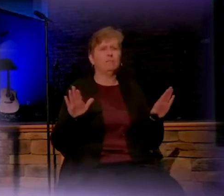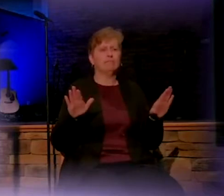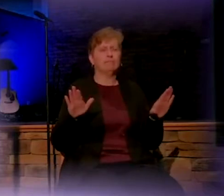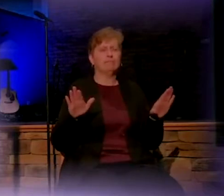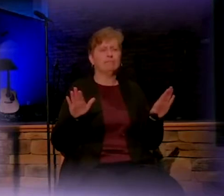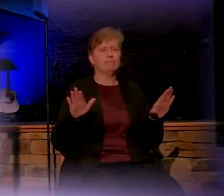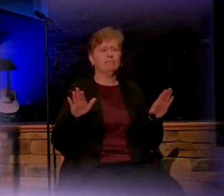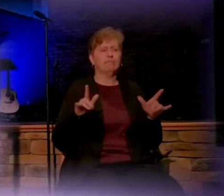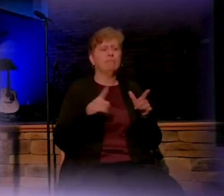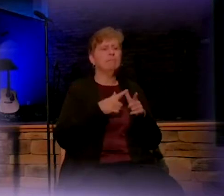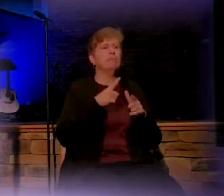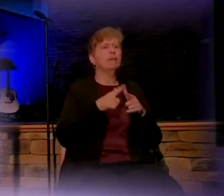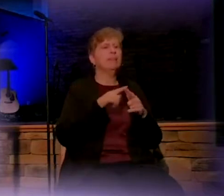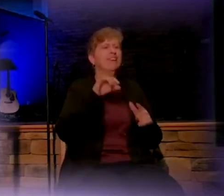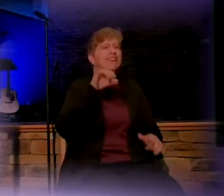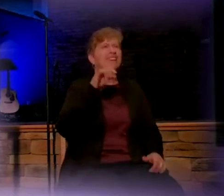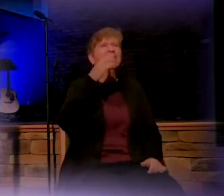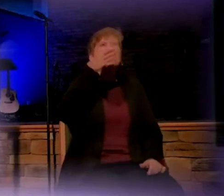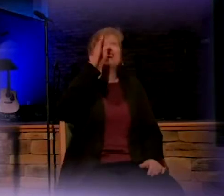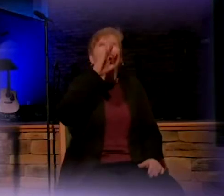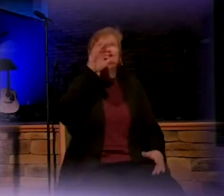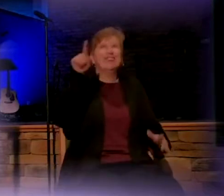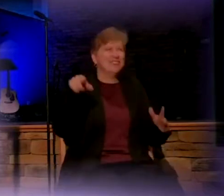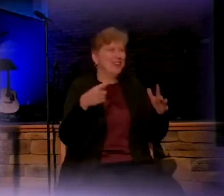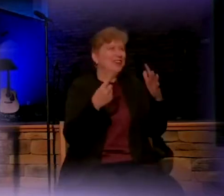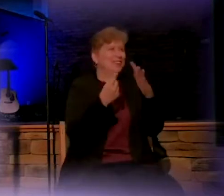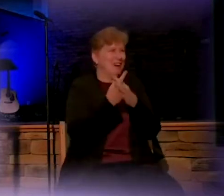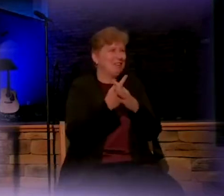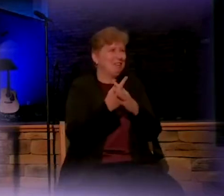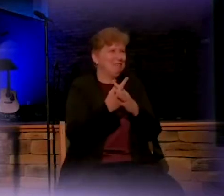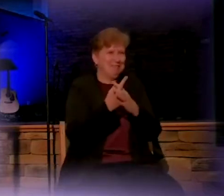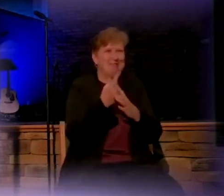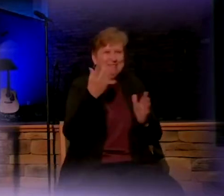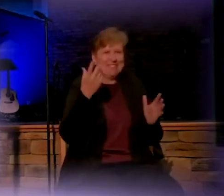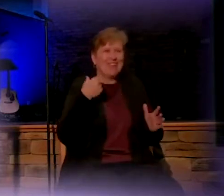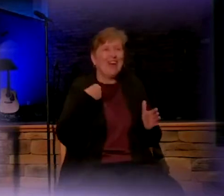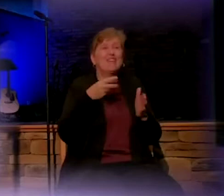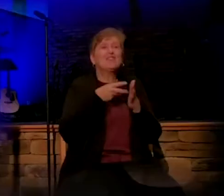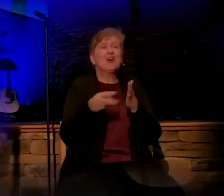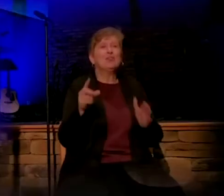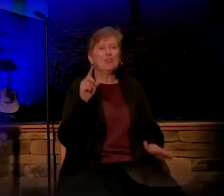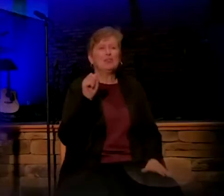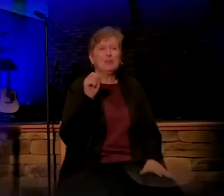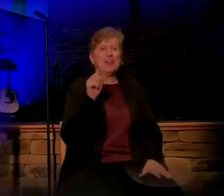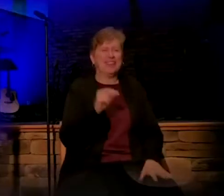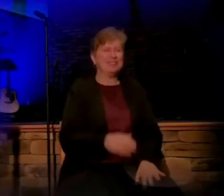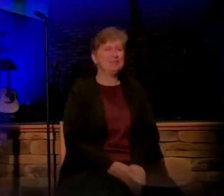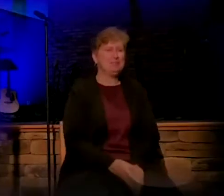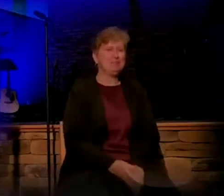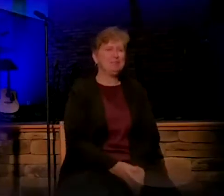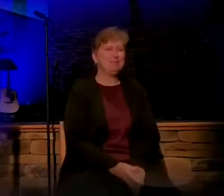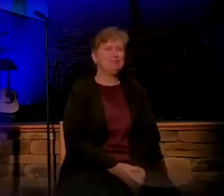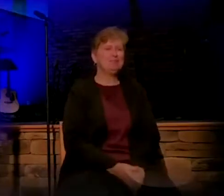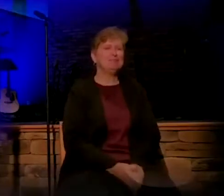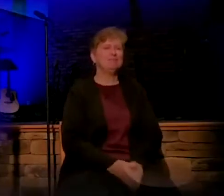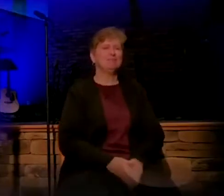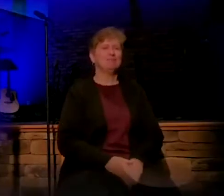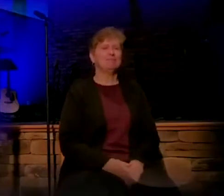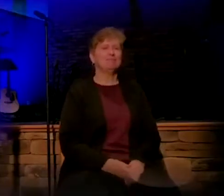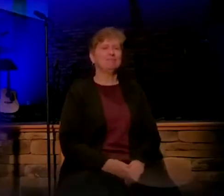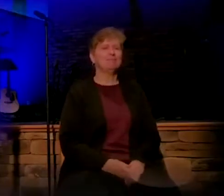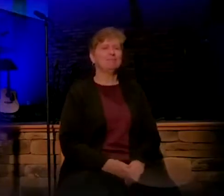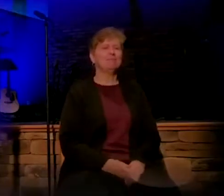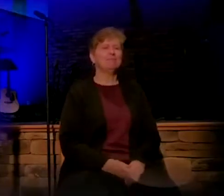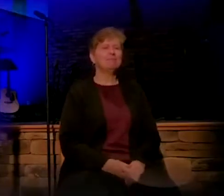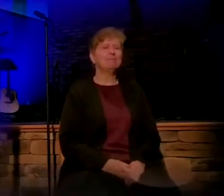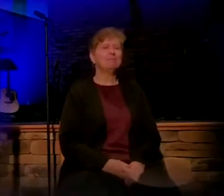But then God shows up. He always does. Verse 20, it says, but after he had considered this, divorcing her